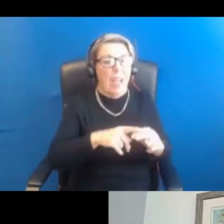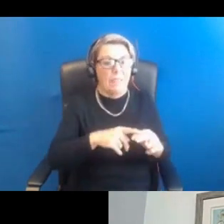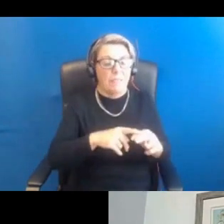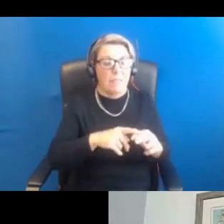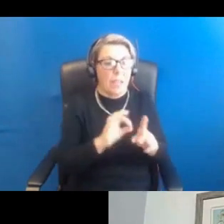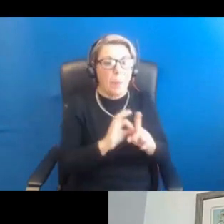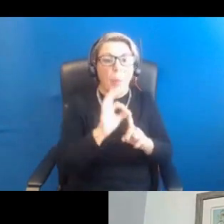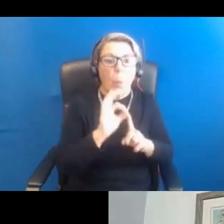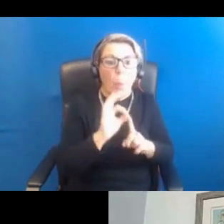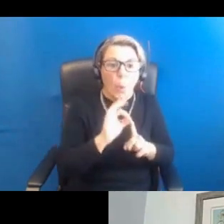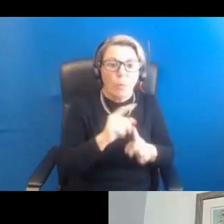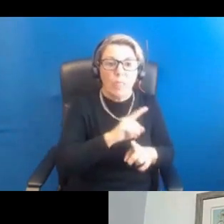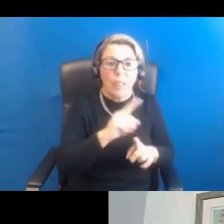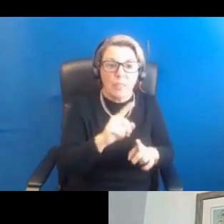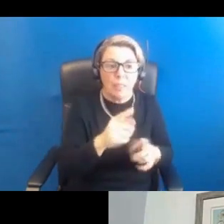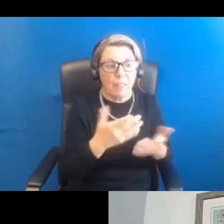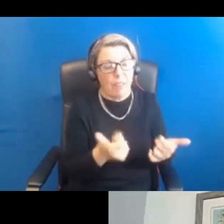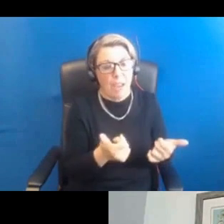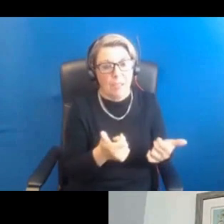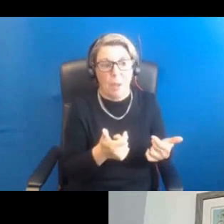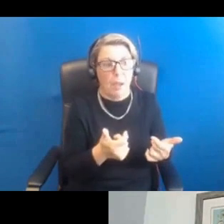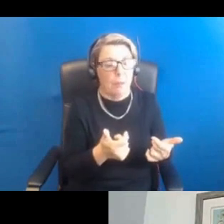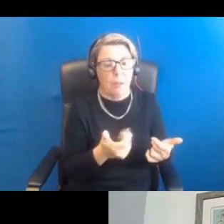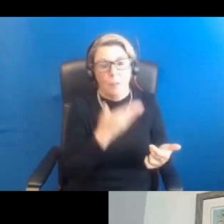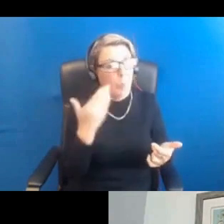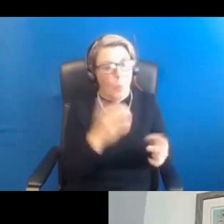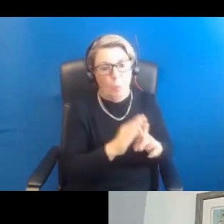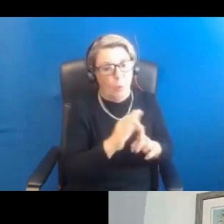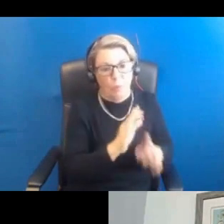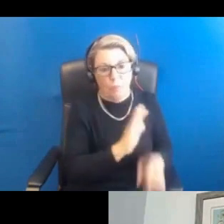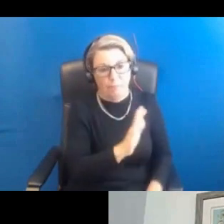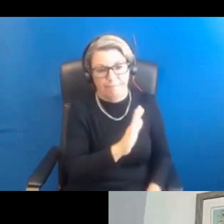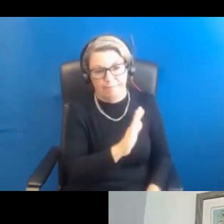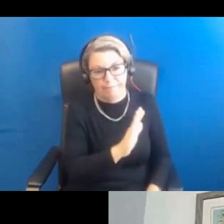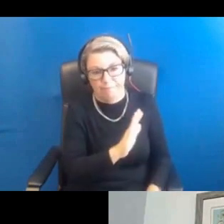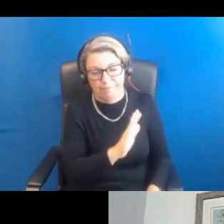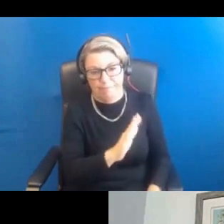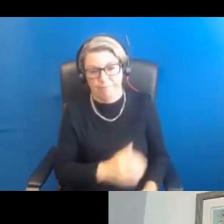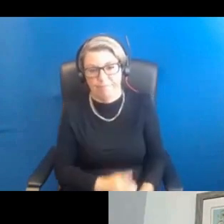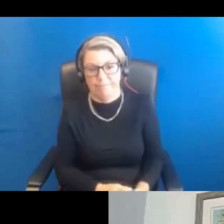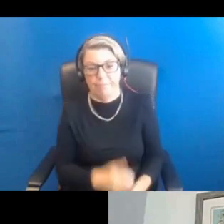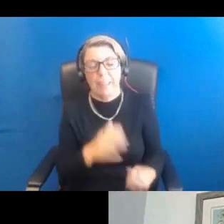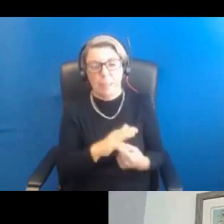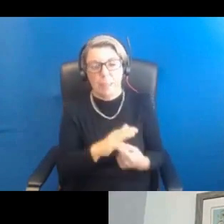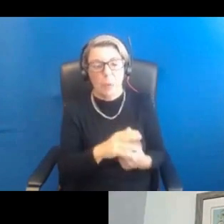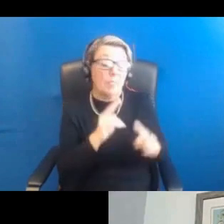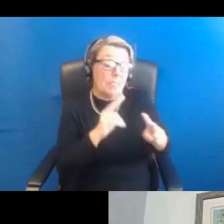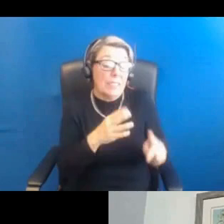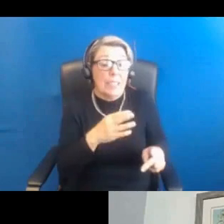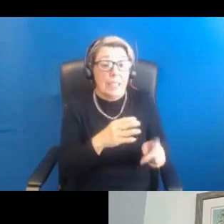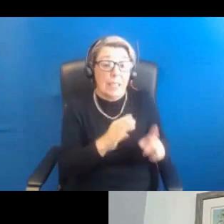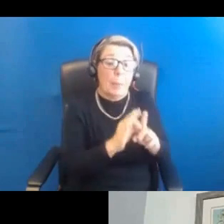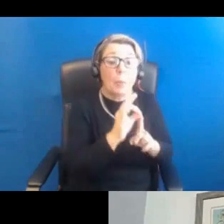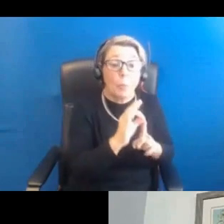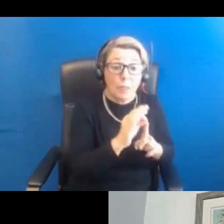there's evidence that you should take something without seeing a benefit. And so I think that the crucial thing is if you're seeing a benefit from it, then